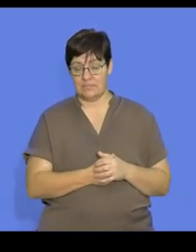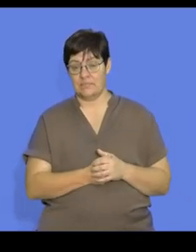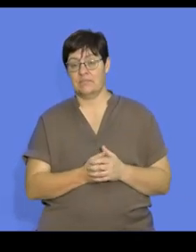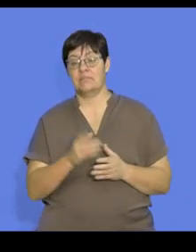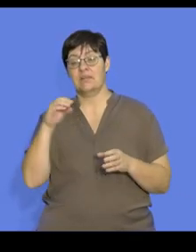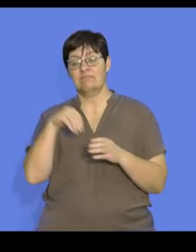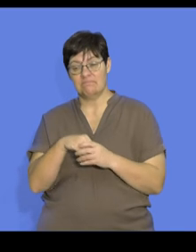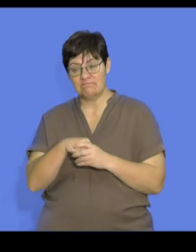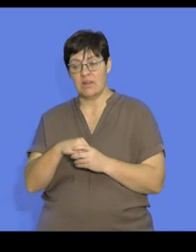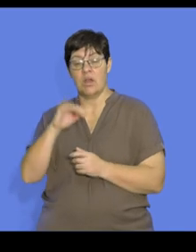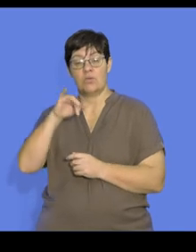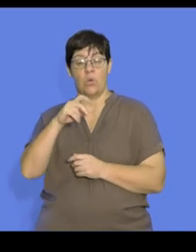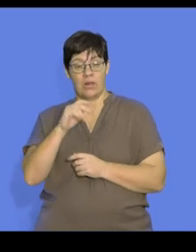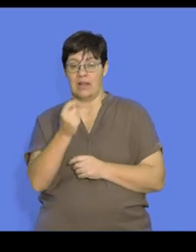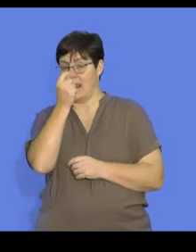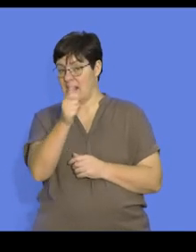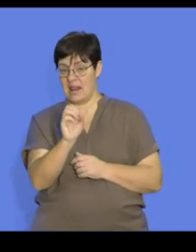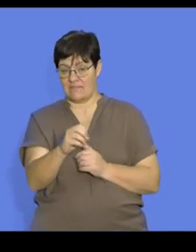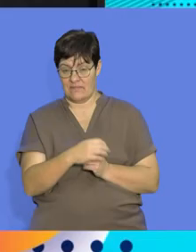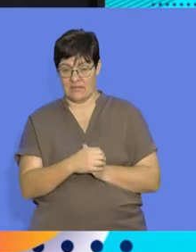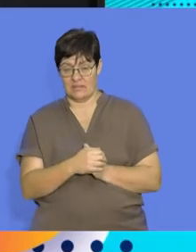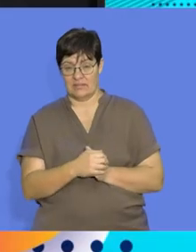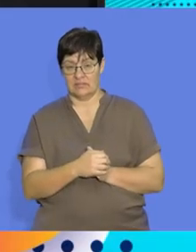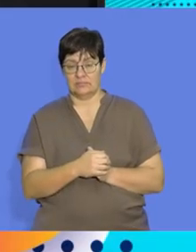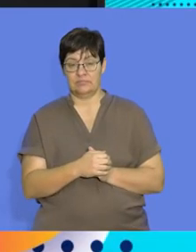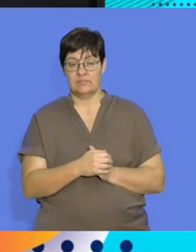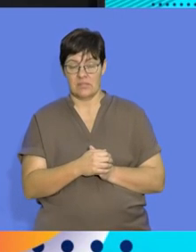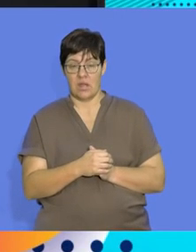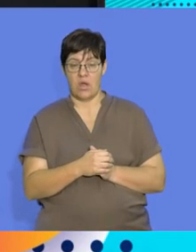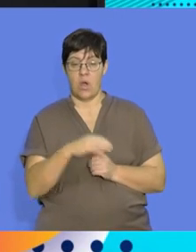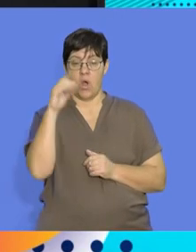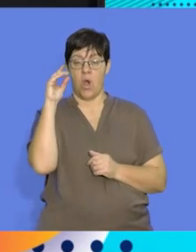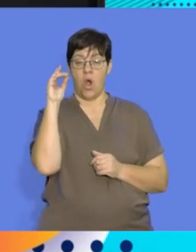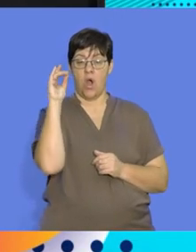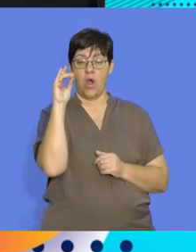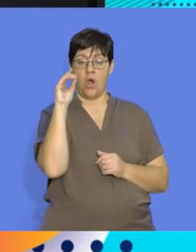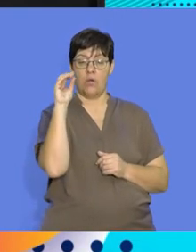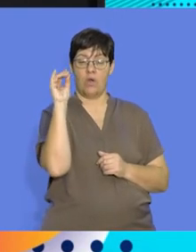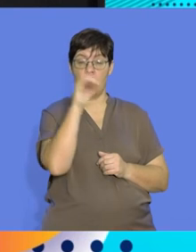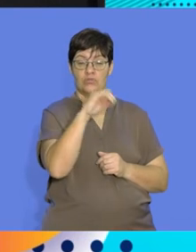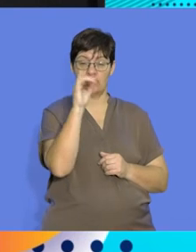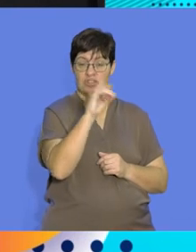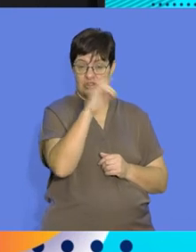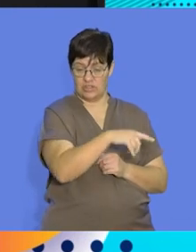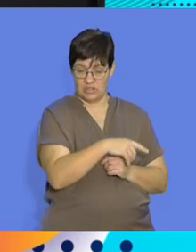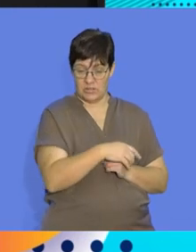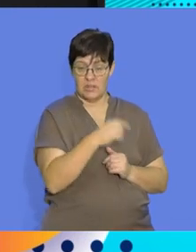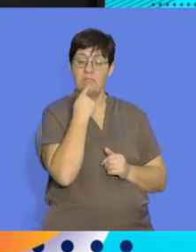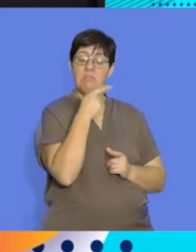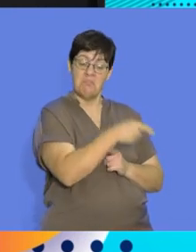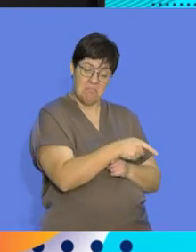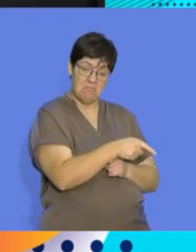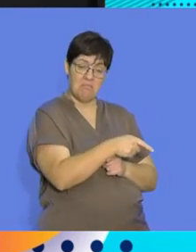and they contain little yolk. So if we compare that ostrich egg, significantly large, lots of energy in it,